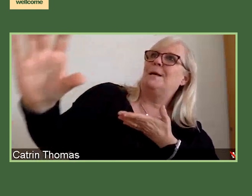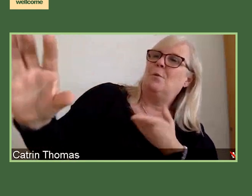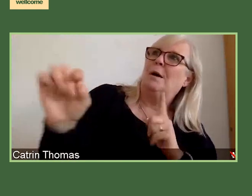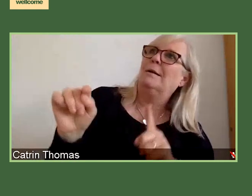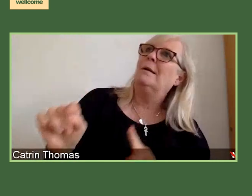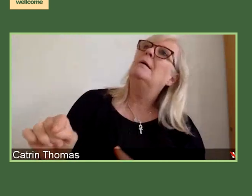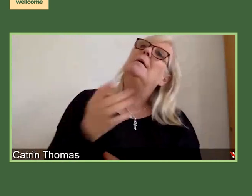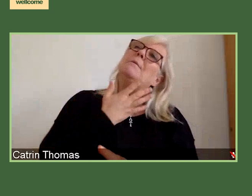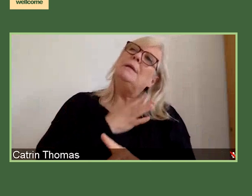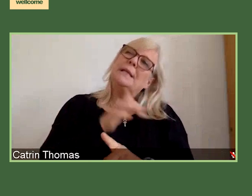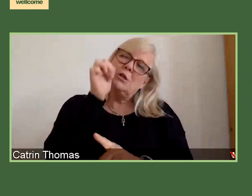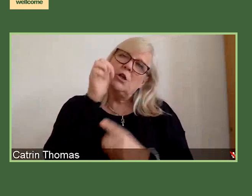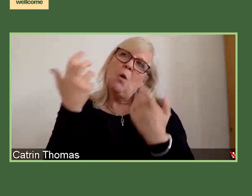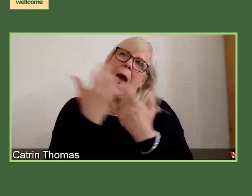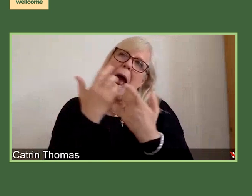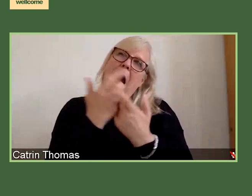devoted to them.